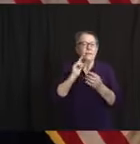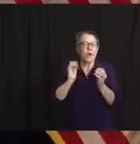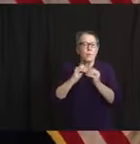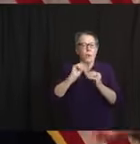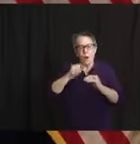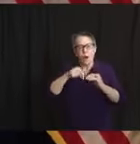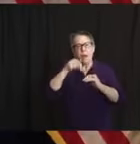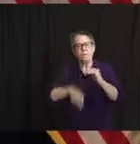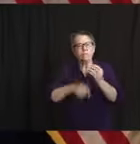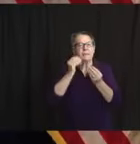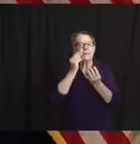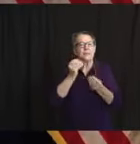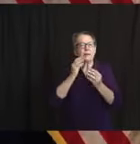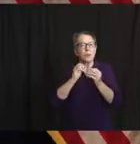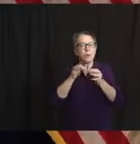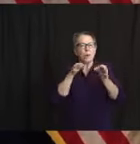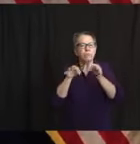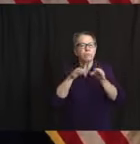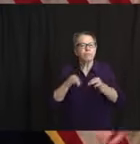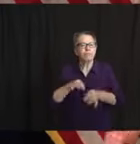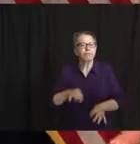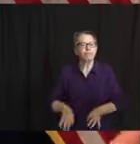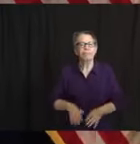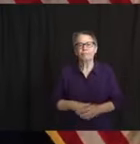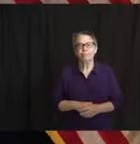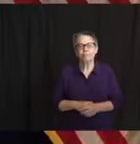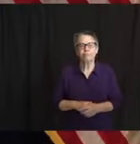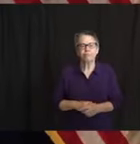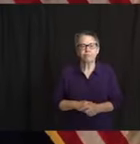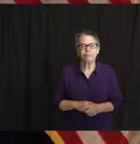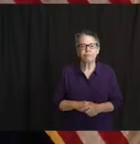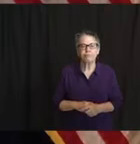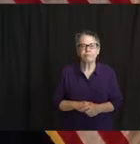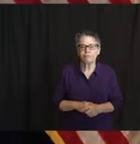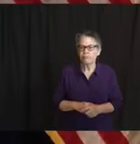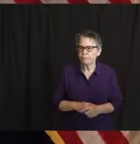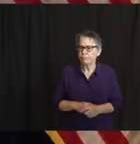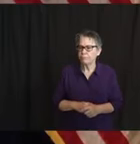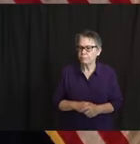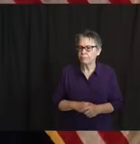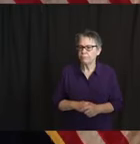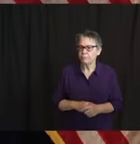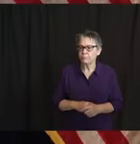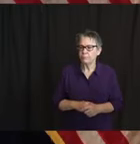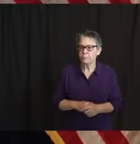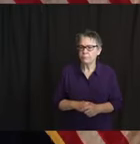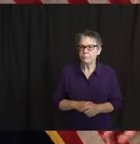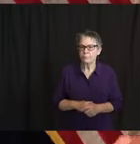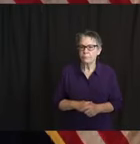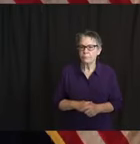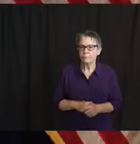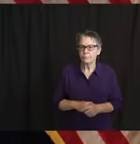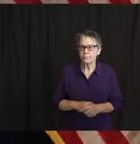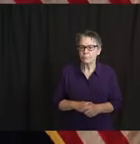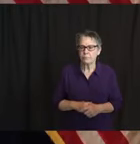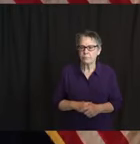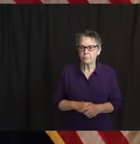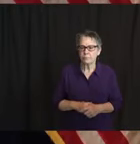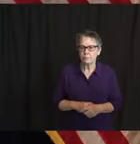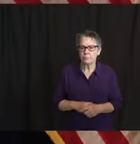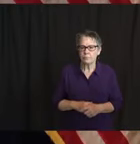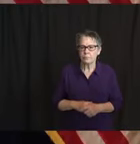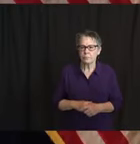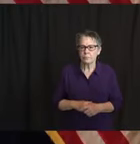Yeah. Yeah. that's a good point. Yeah, you may come. I want hit that. Christina, you're far more qualified to answer this one as well.